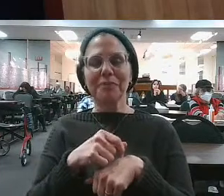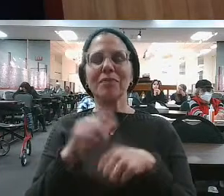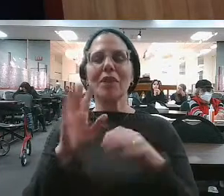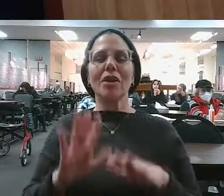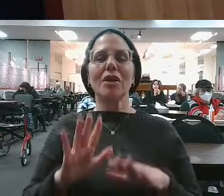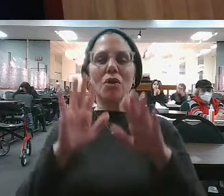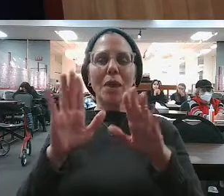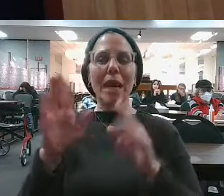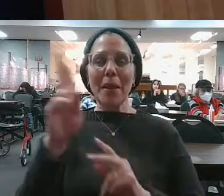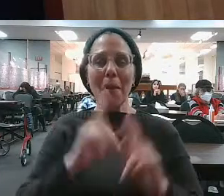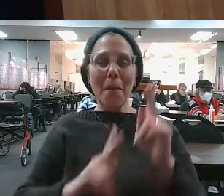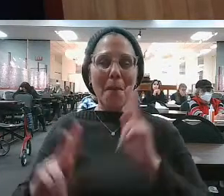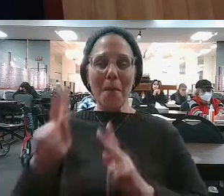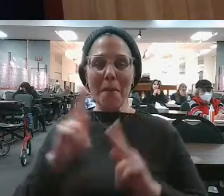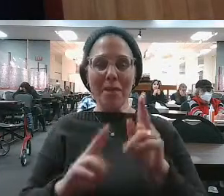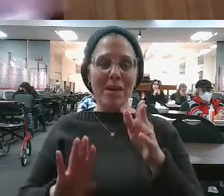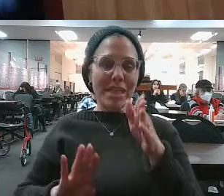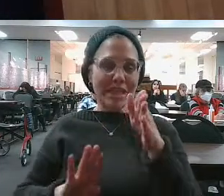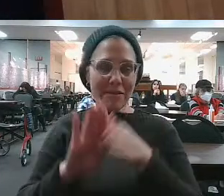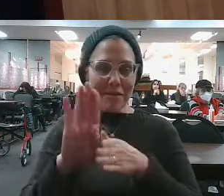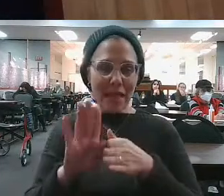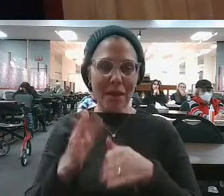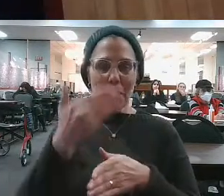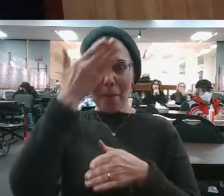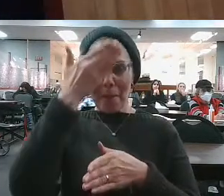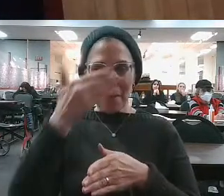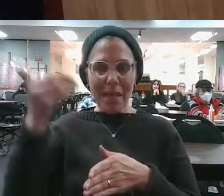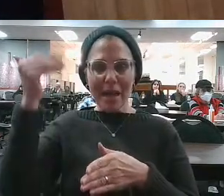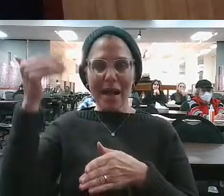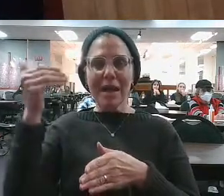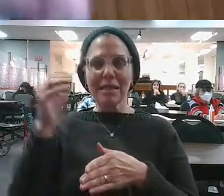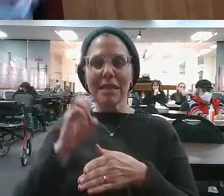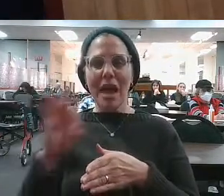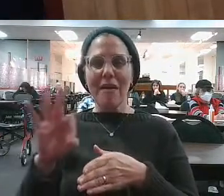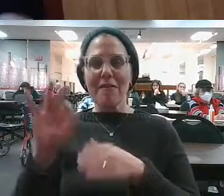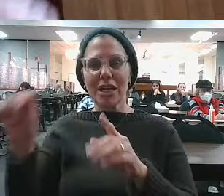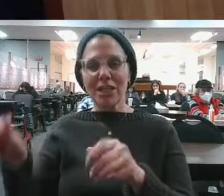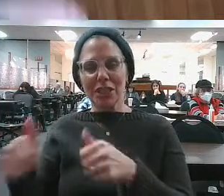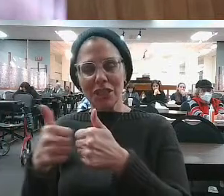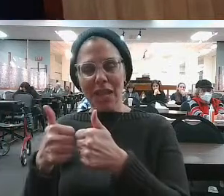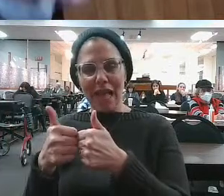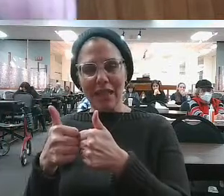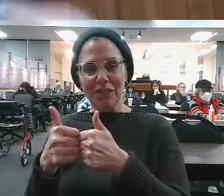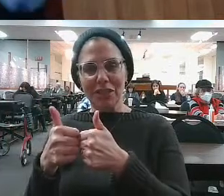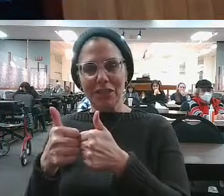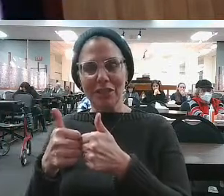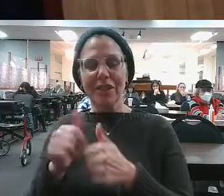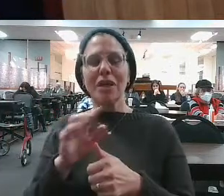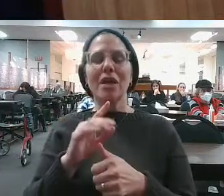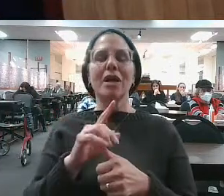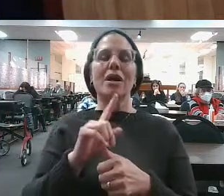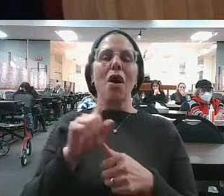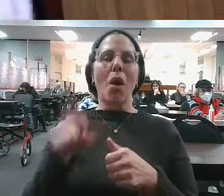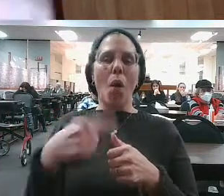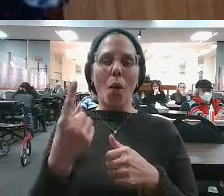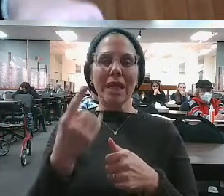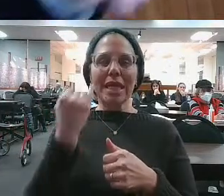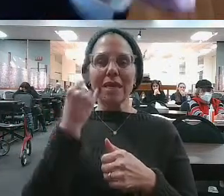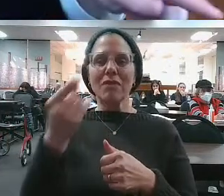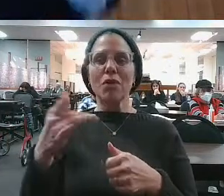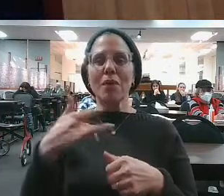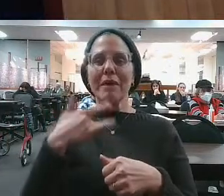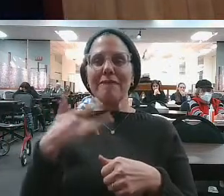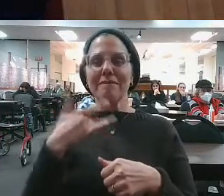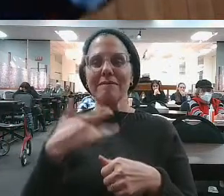opposite. Great people become great people because of their challenges, because it's only when the olive is pressed that the oil